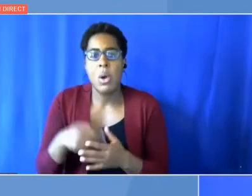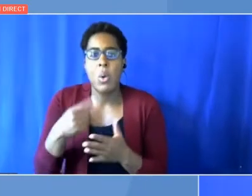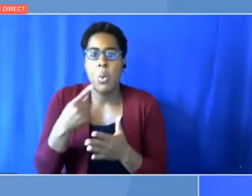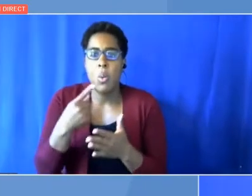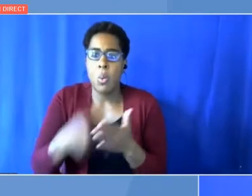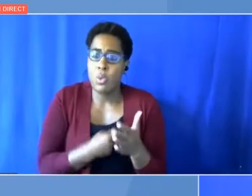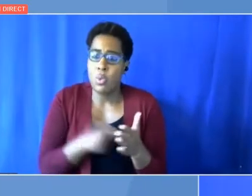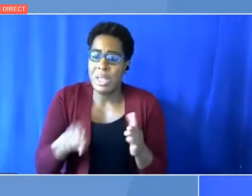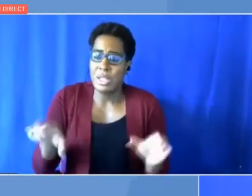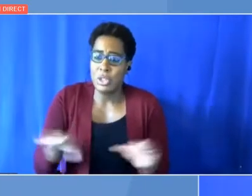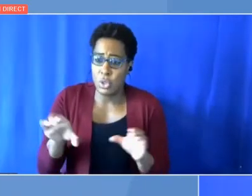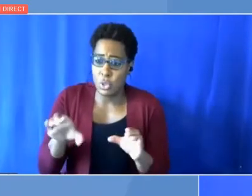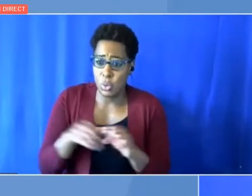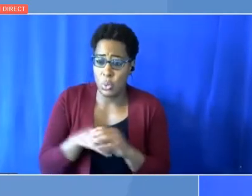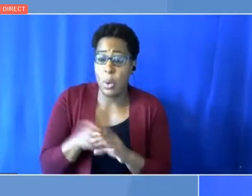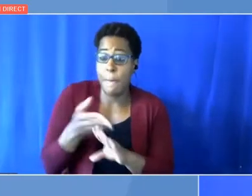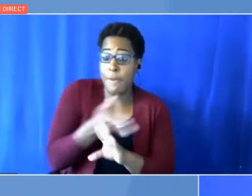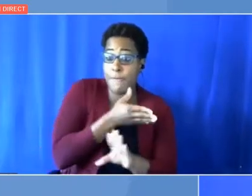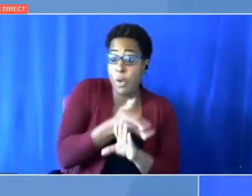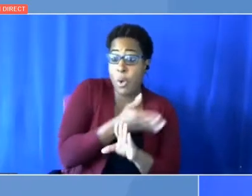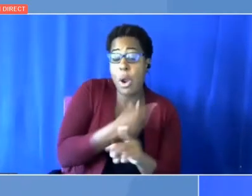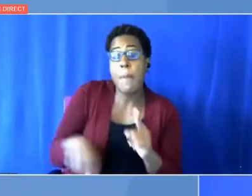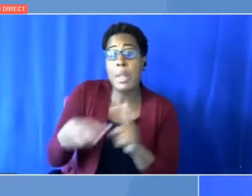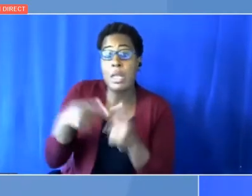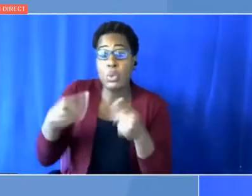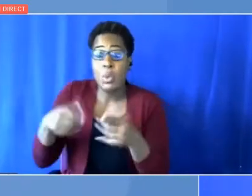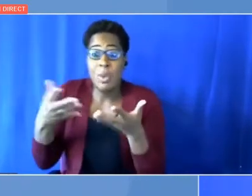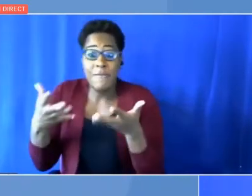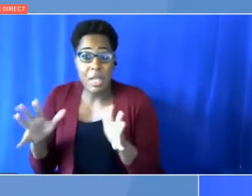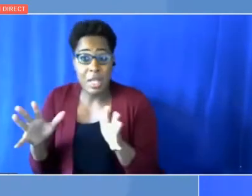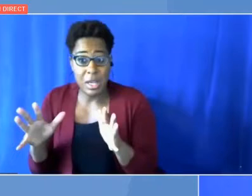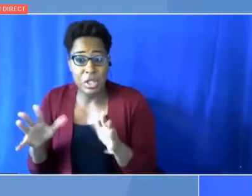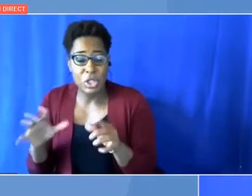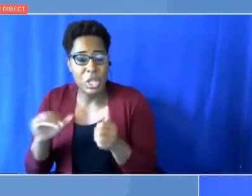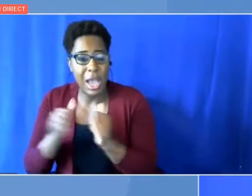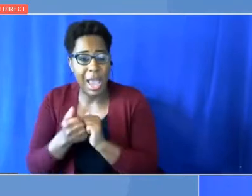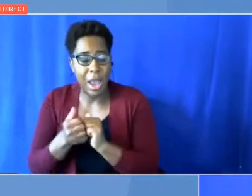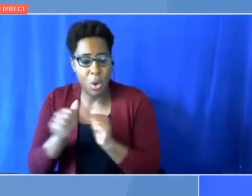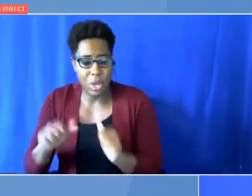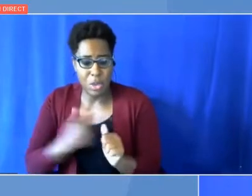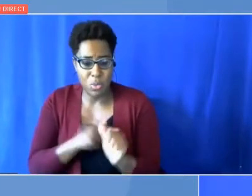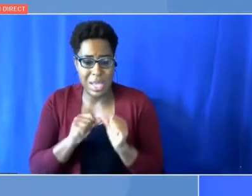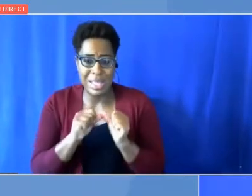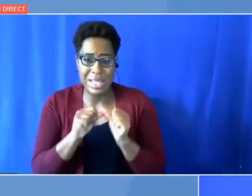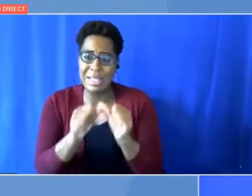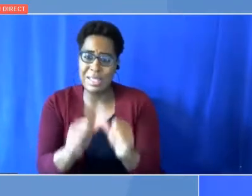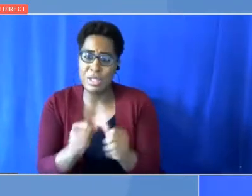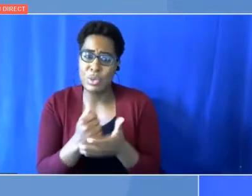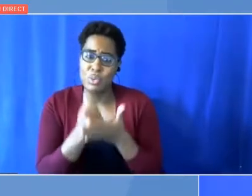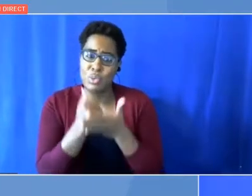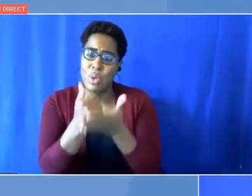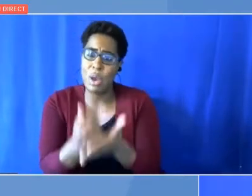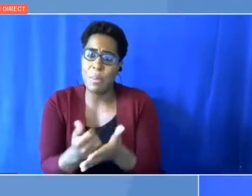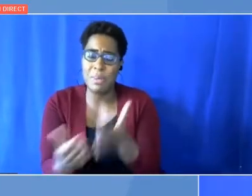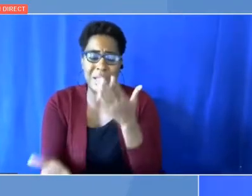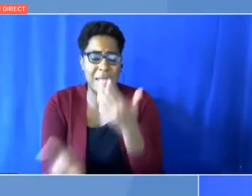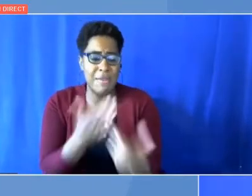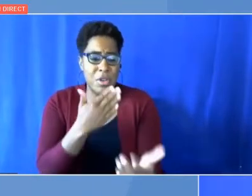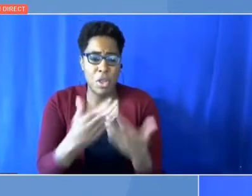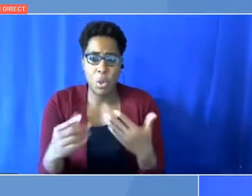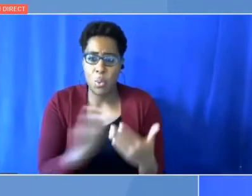what do we need to get out of that to make sure that we continue on a path forward, despite the energy crisis and supply chain